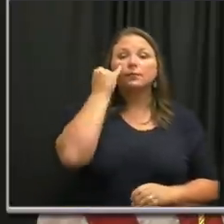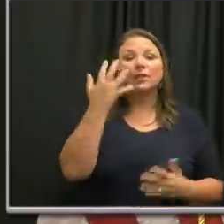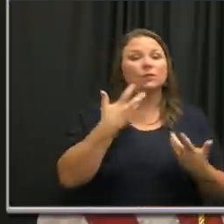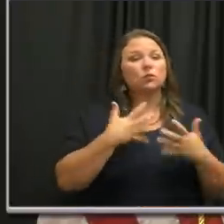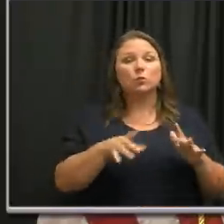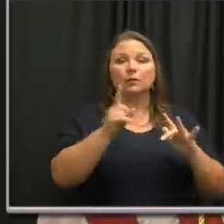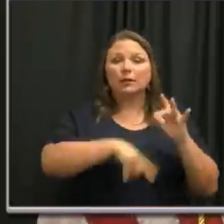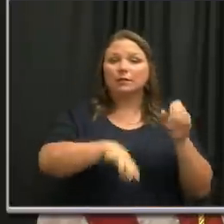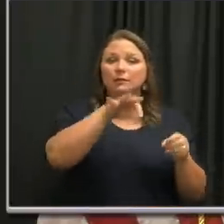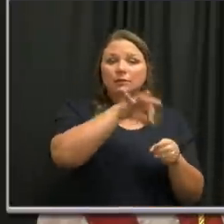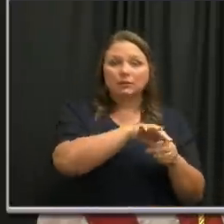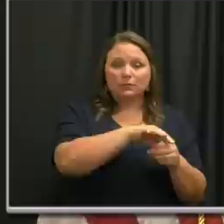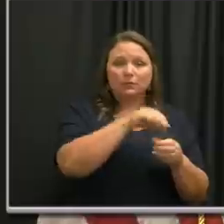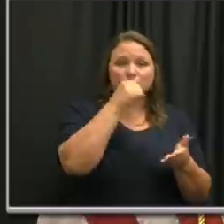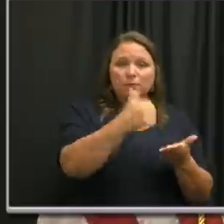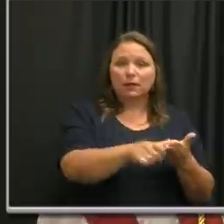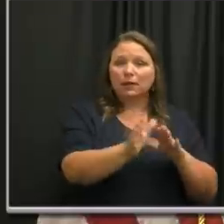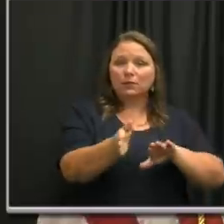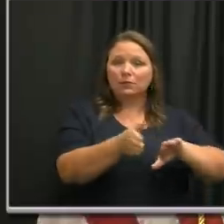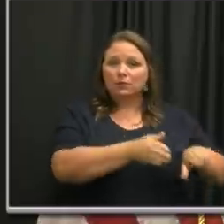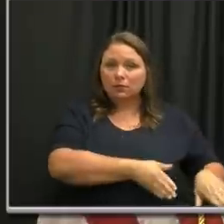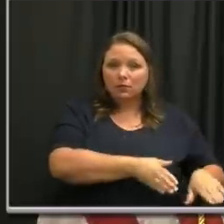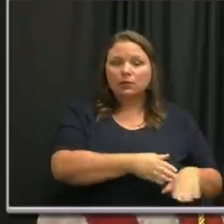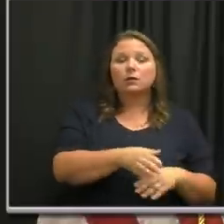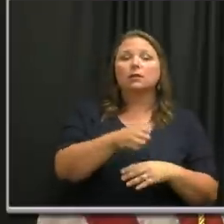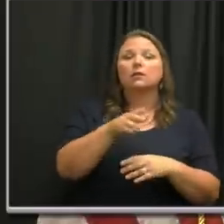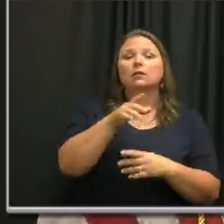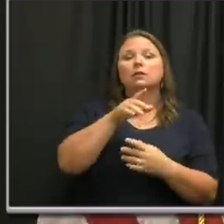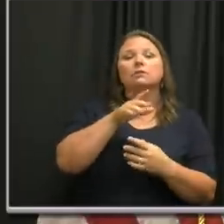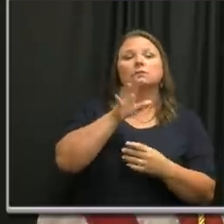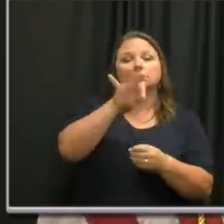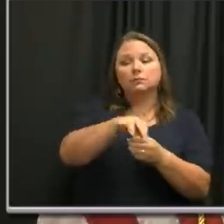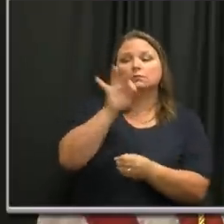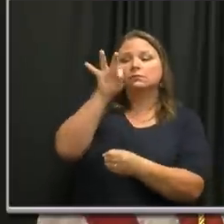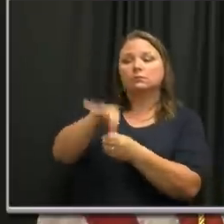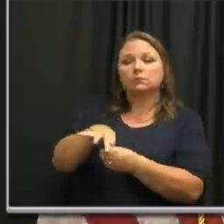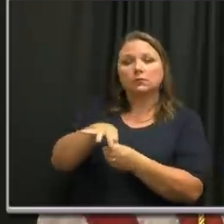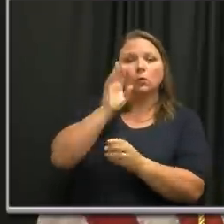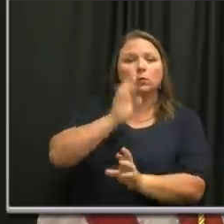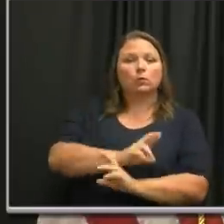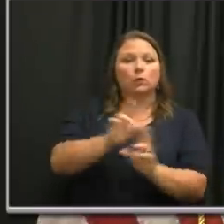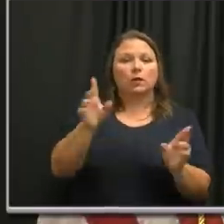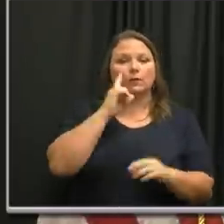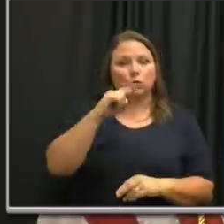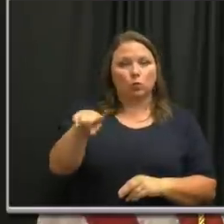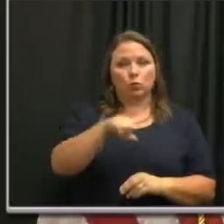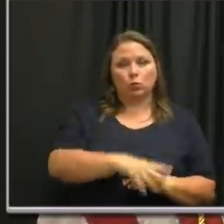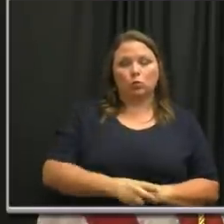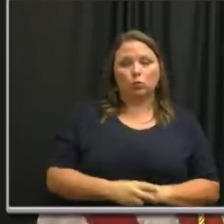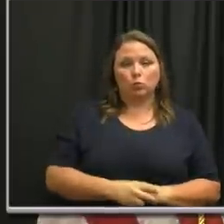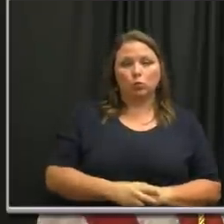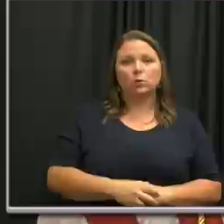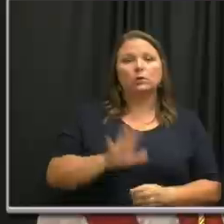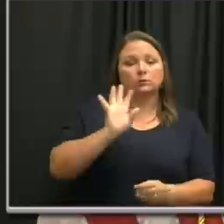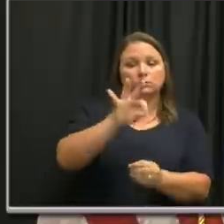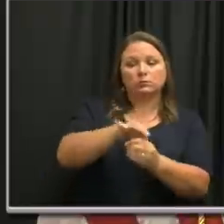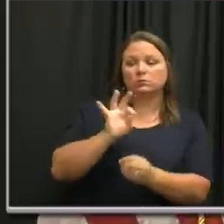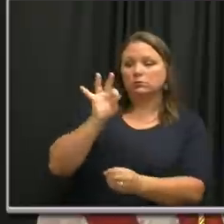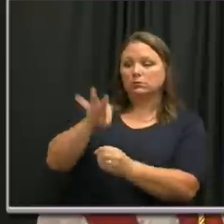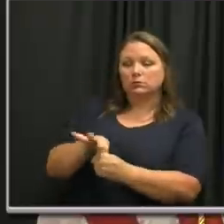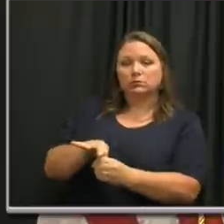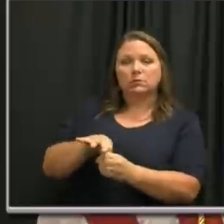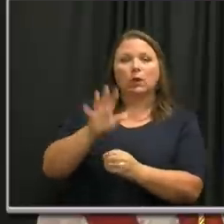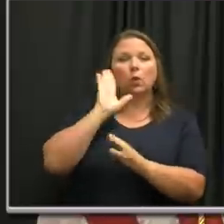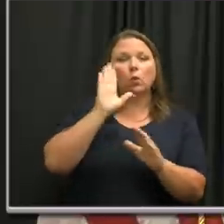to choose to go in that direction, in-person voting, we will be ready for you. In-person voting will be